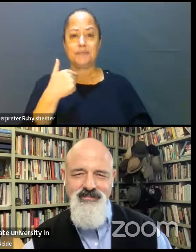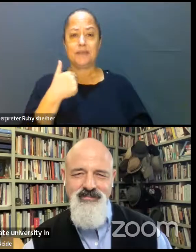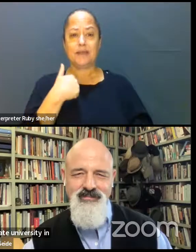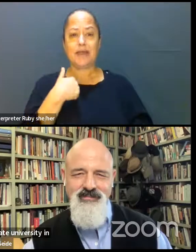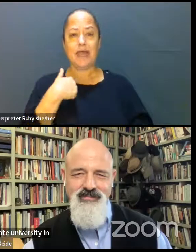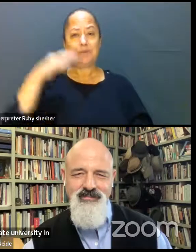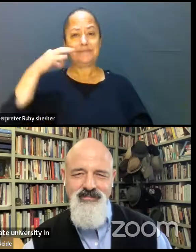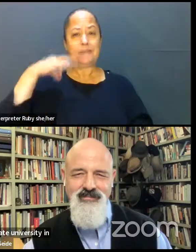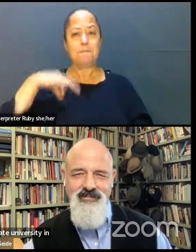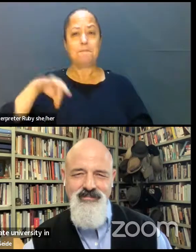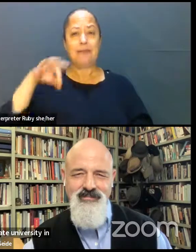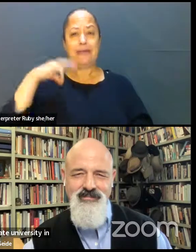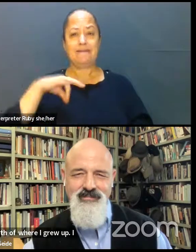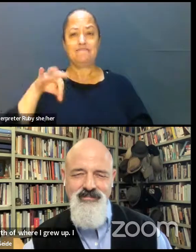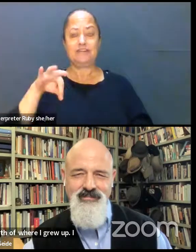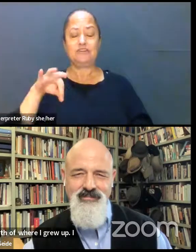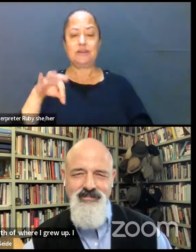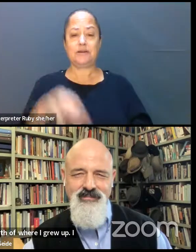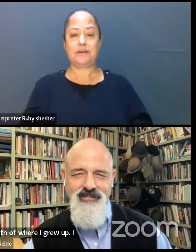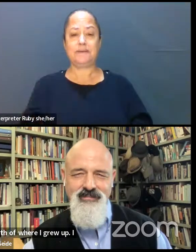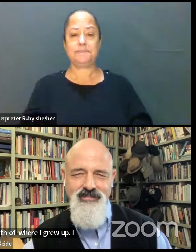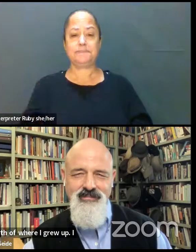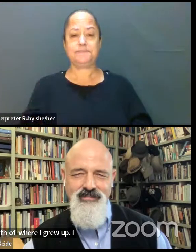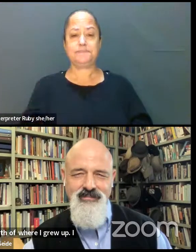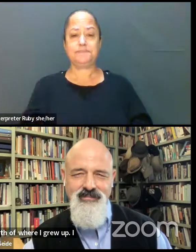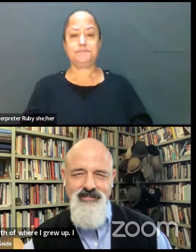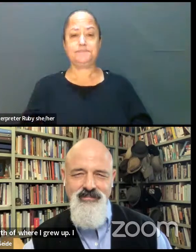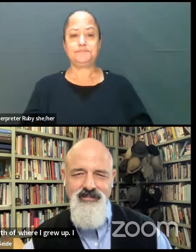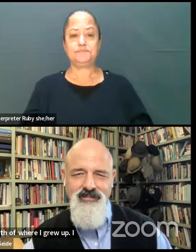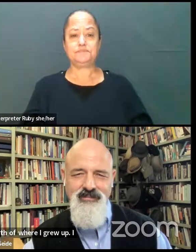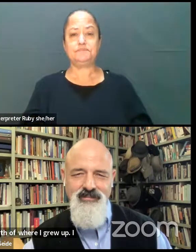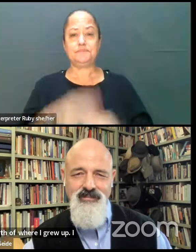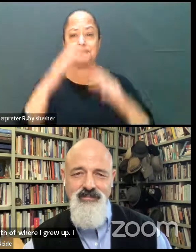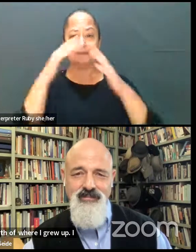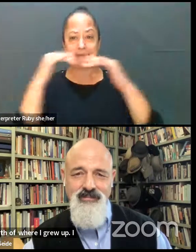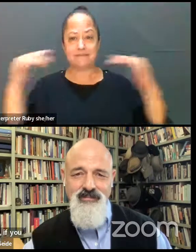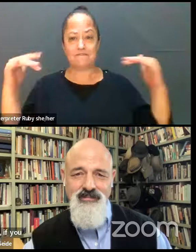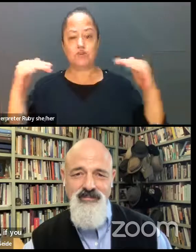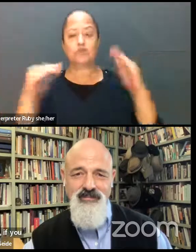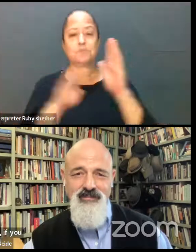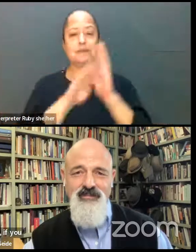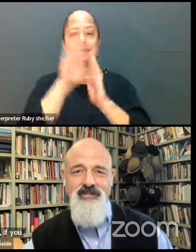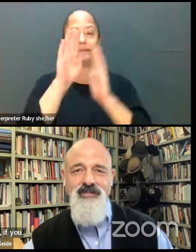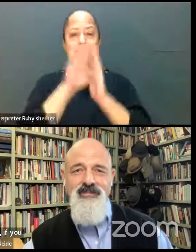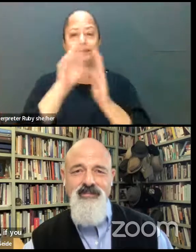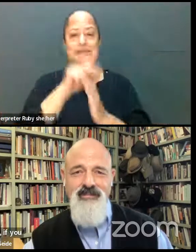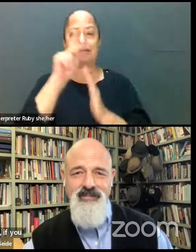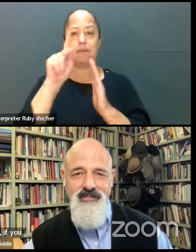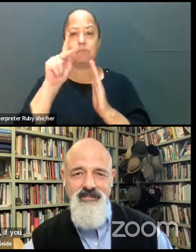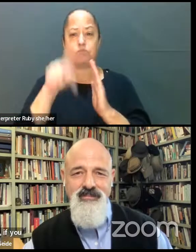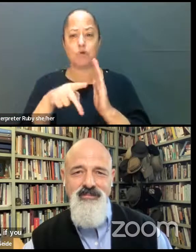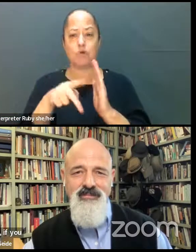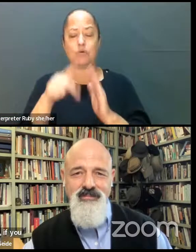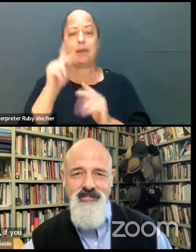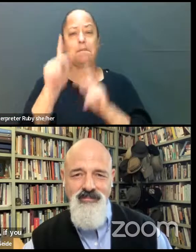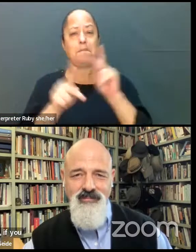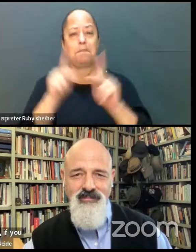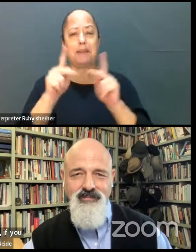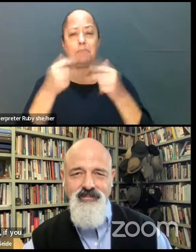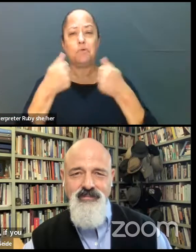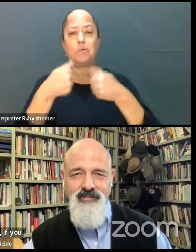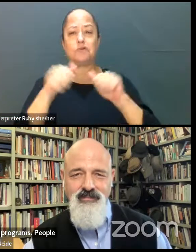beneficiary, if you will, of diversity development programs. So people that were trying to